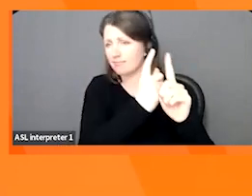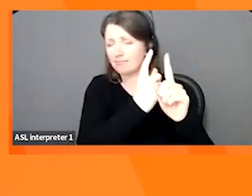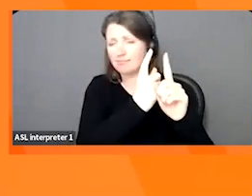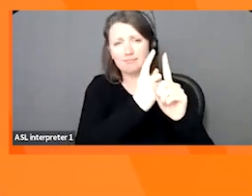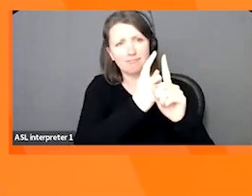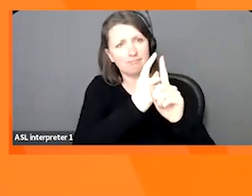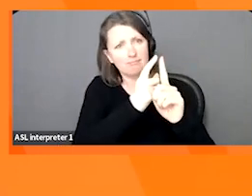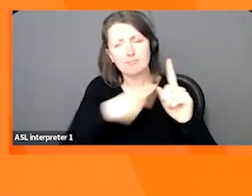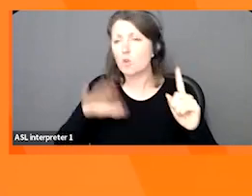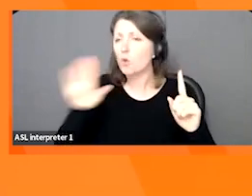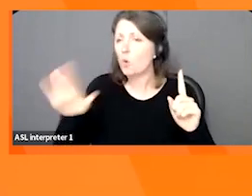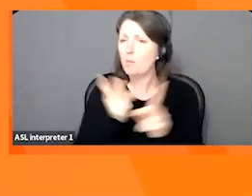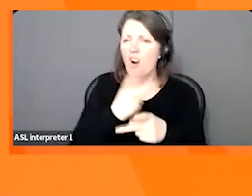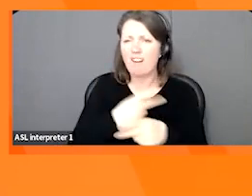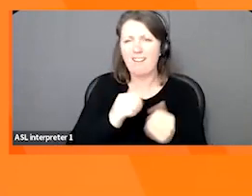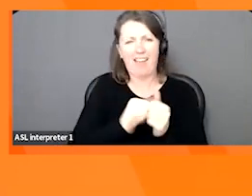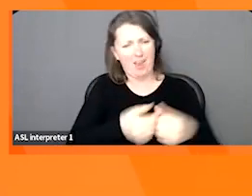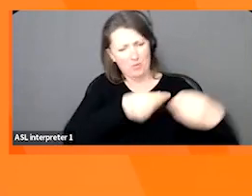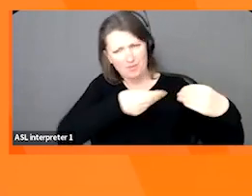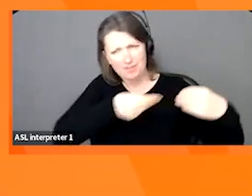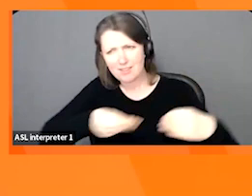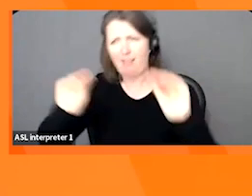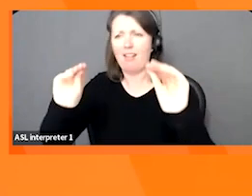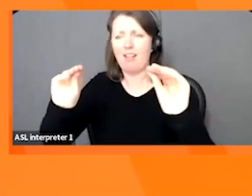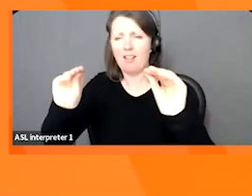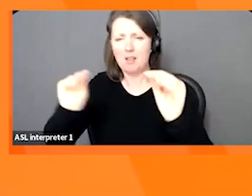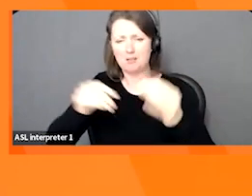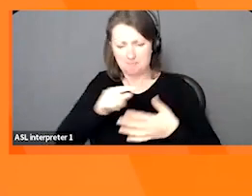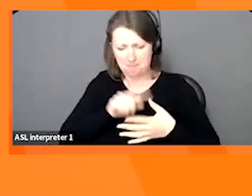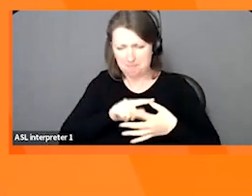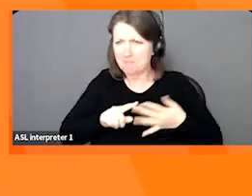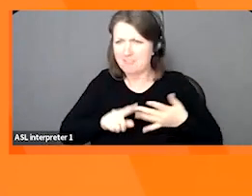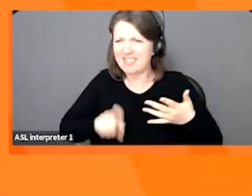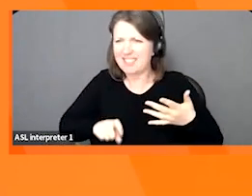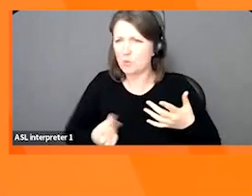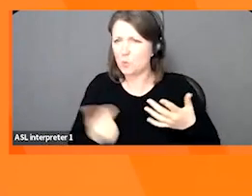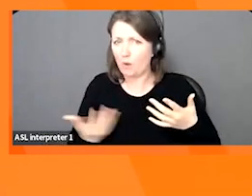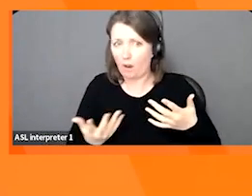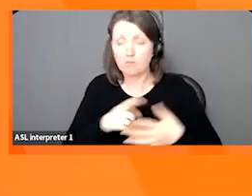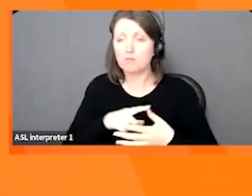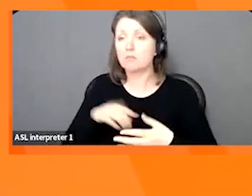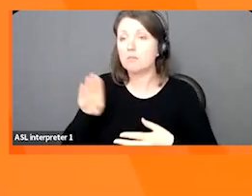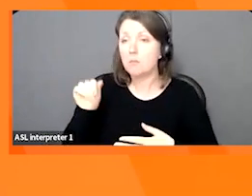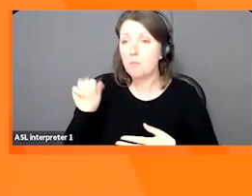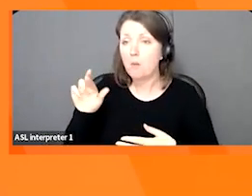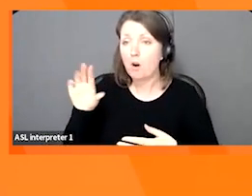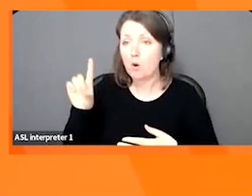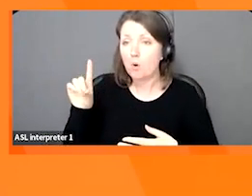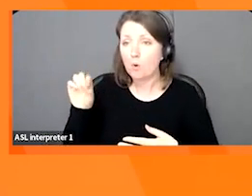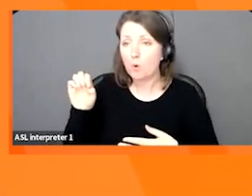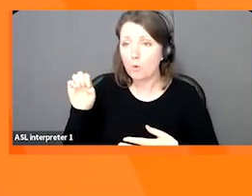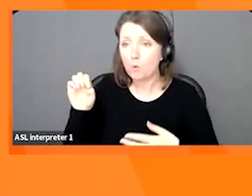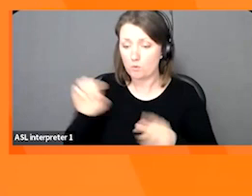you need to know to get your product to market. When you're ready to sell your products, you want to make sure you've got barcodes, images and